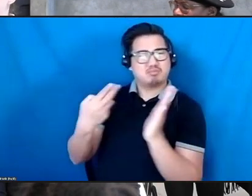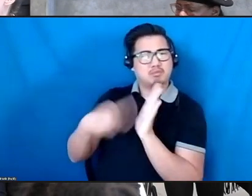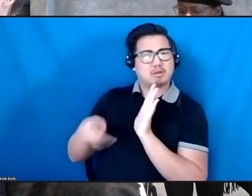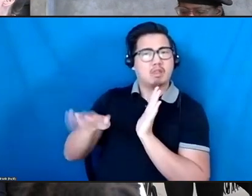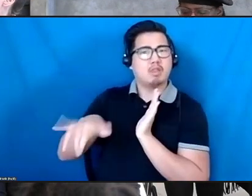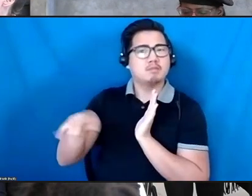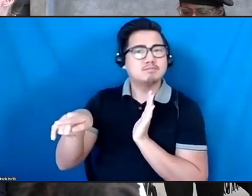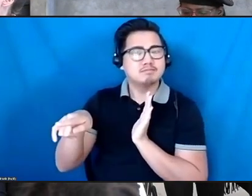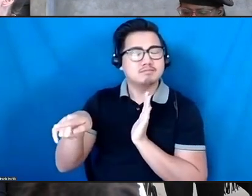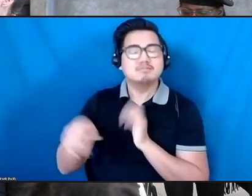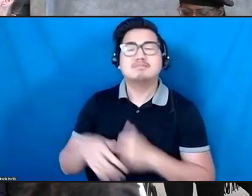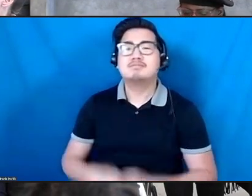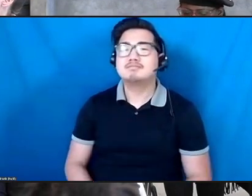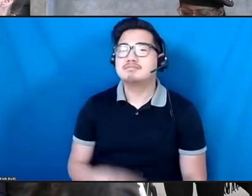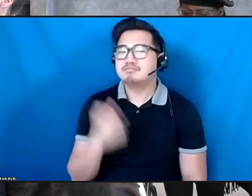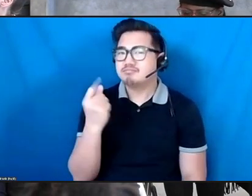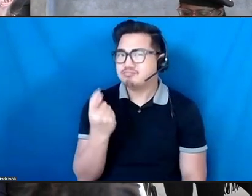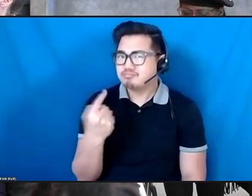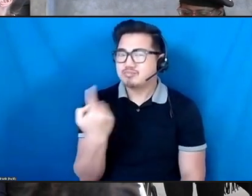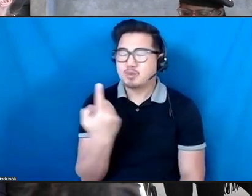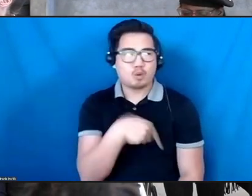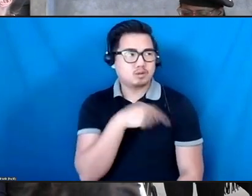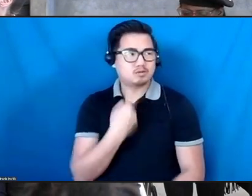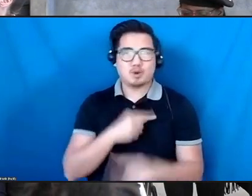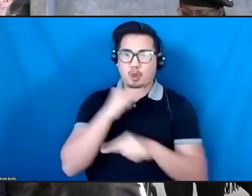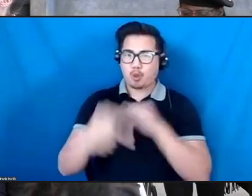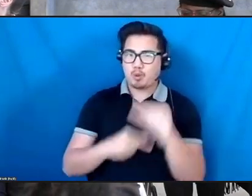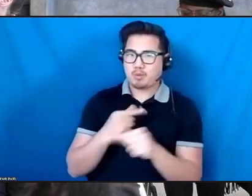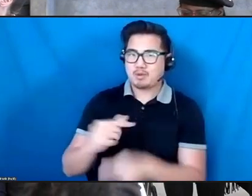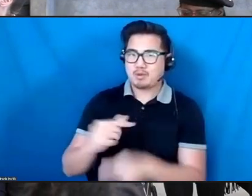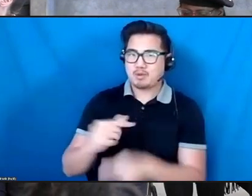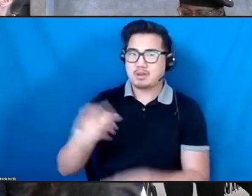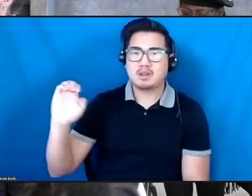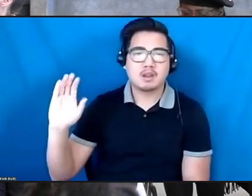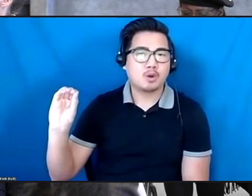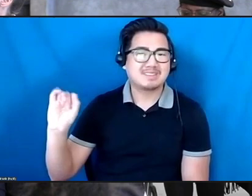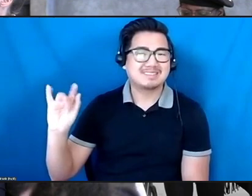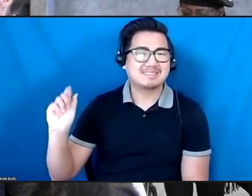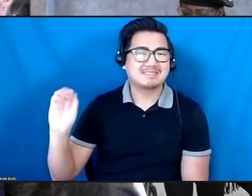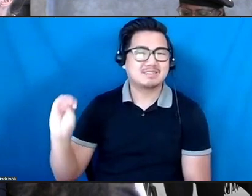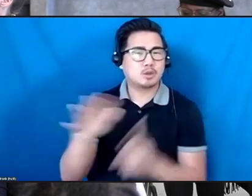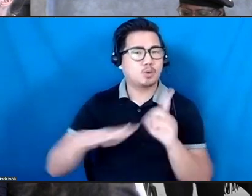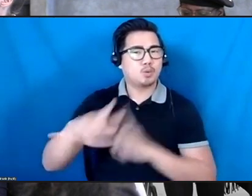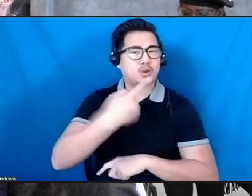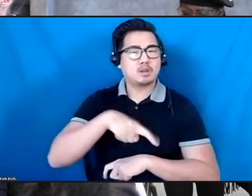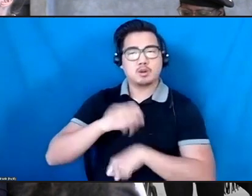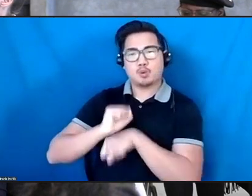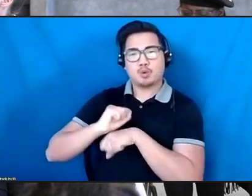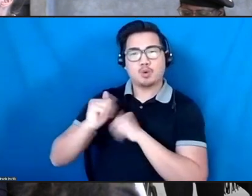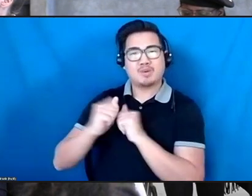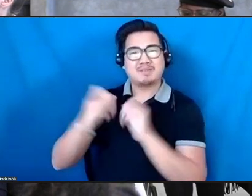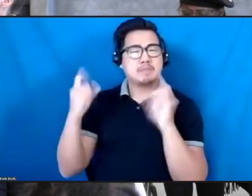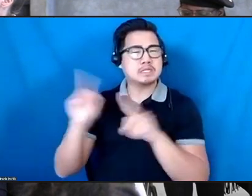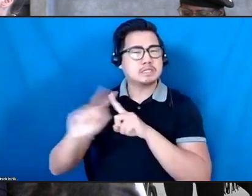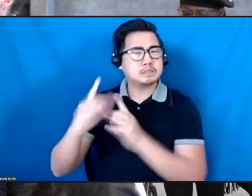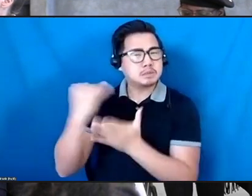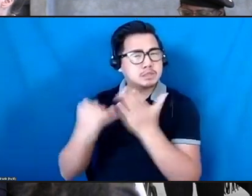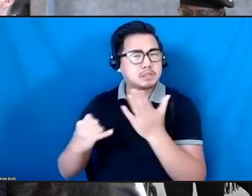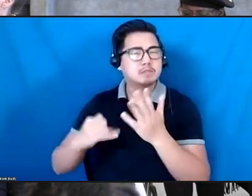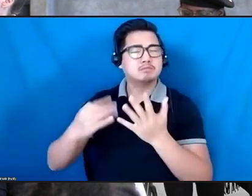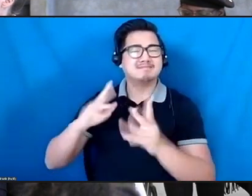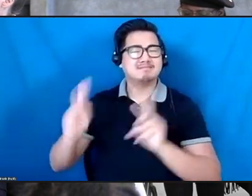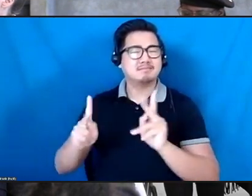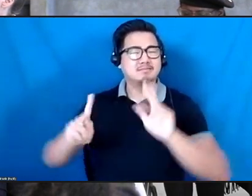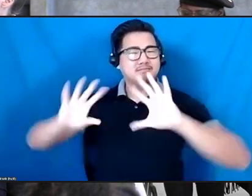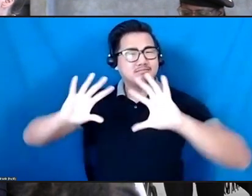part of a global cultural ecosystem and by partnering with artists and presenters from all over the world. We do our work through a commons-based approach